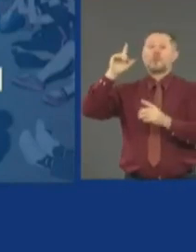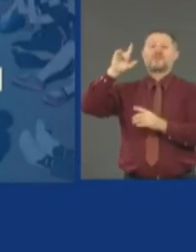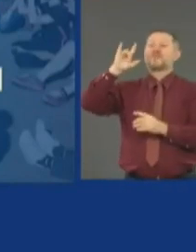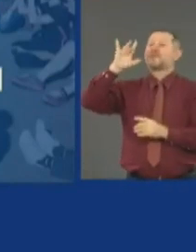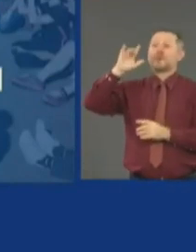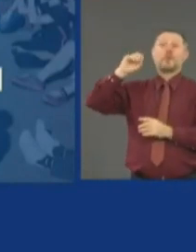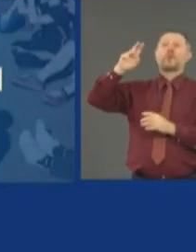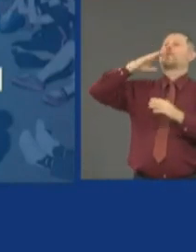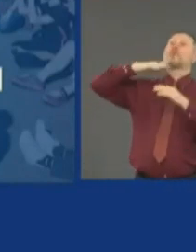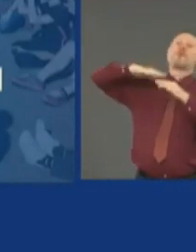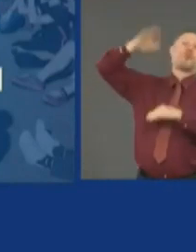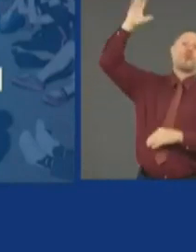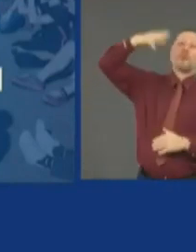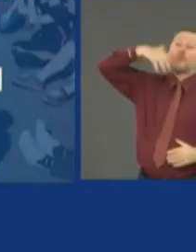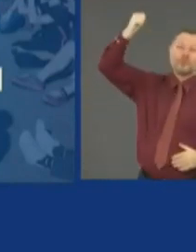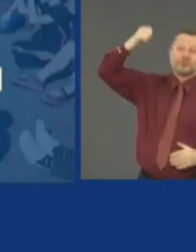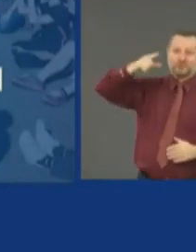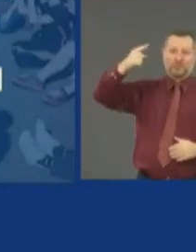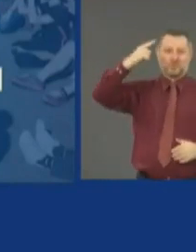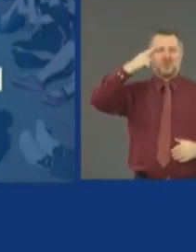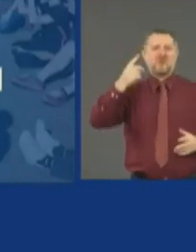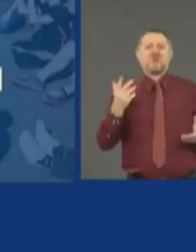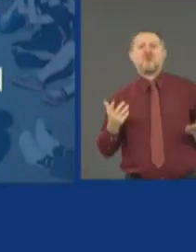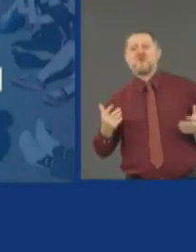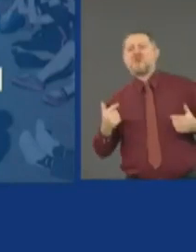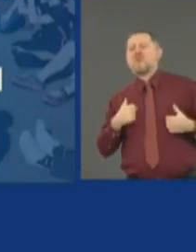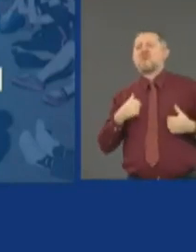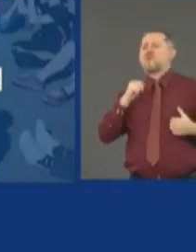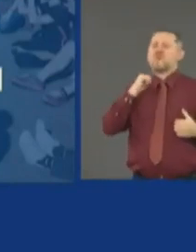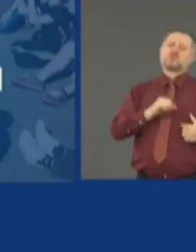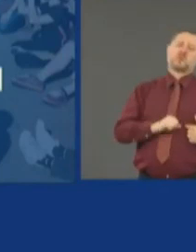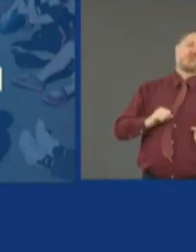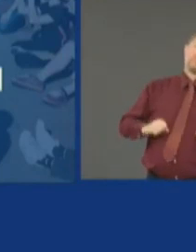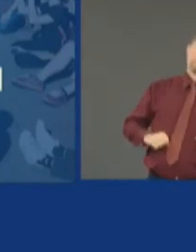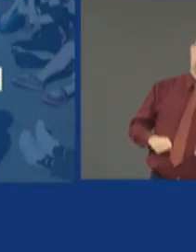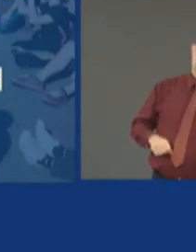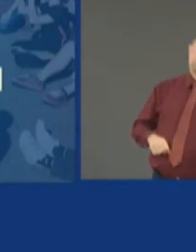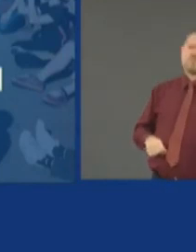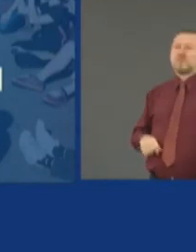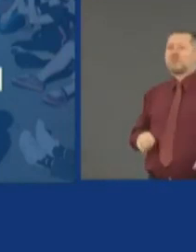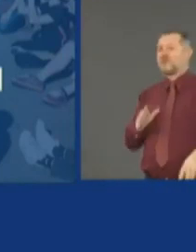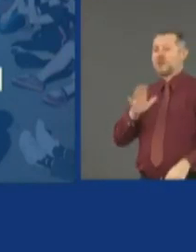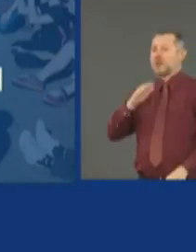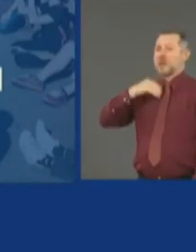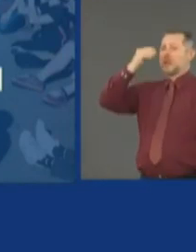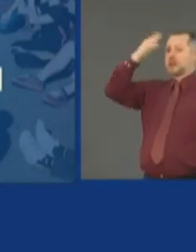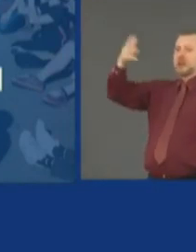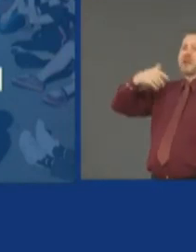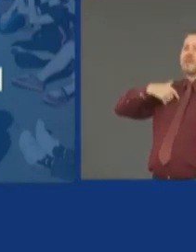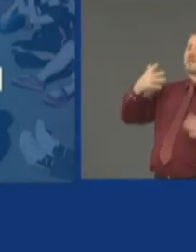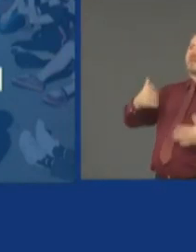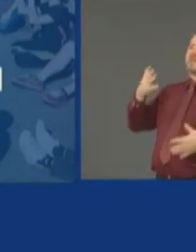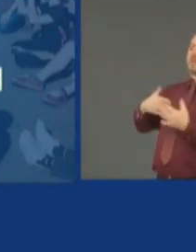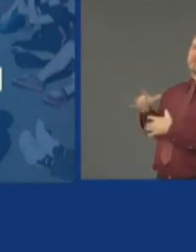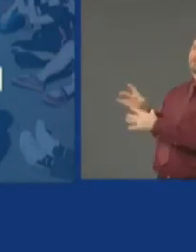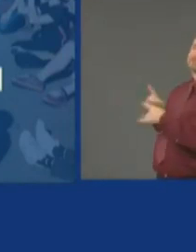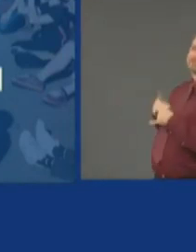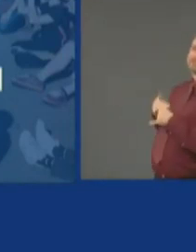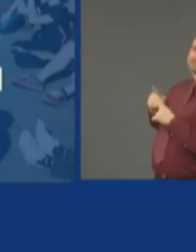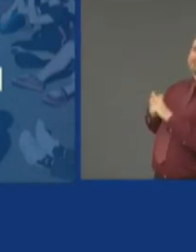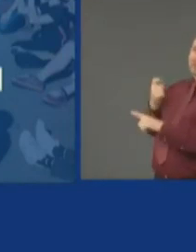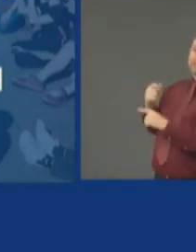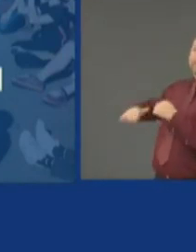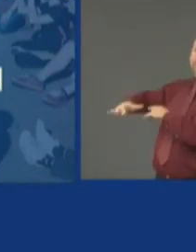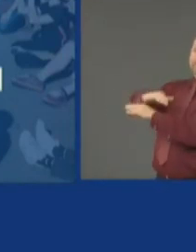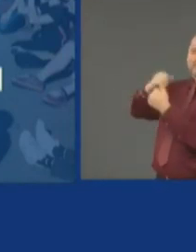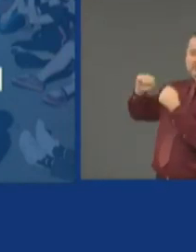a superhero, tell people I may have been exposed and act like you may have been exposed. Because by the way,